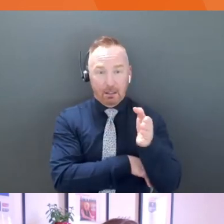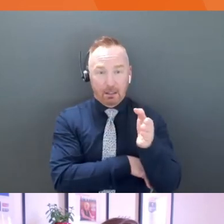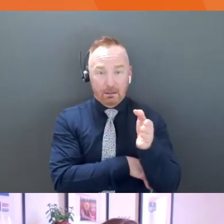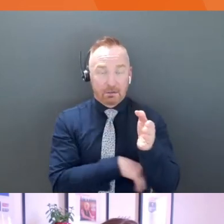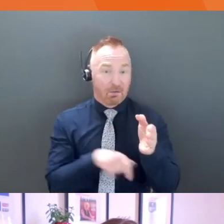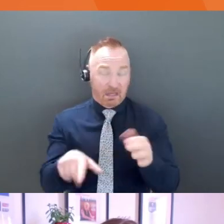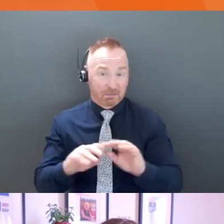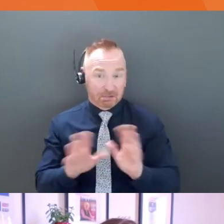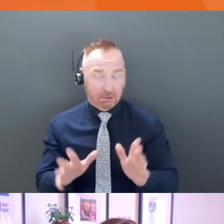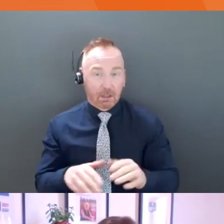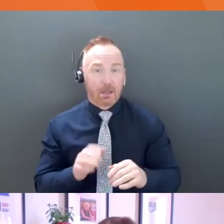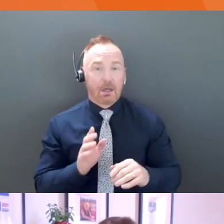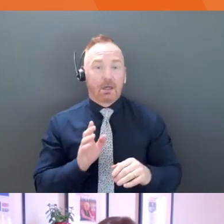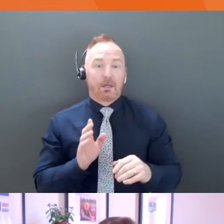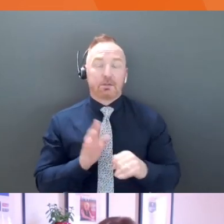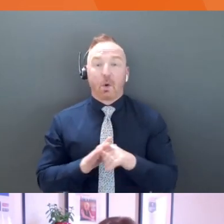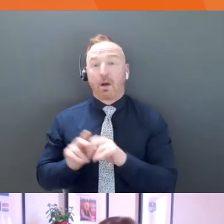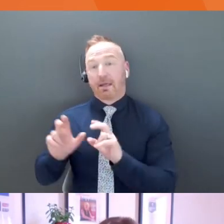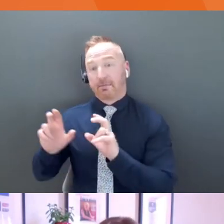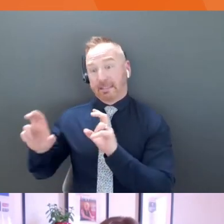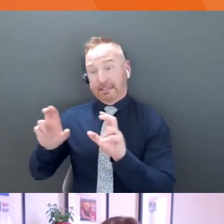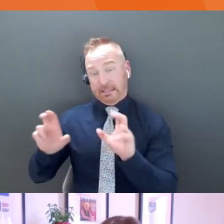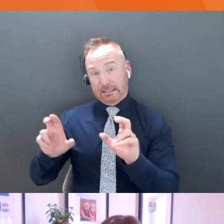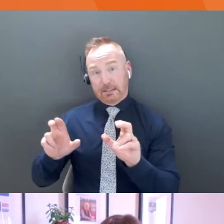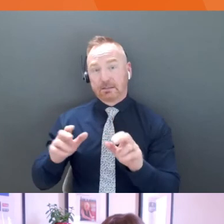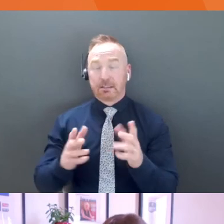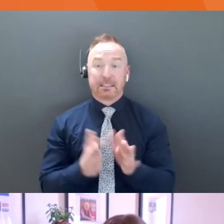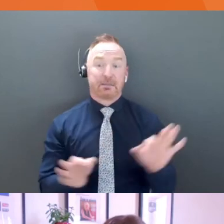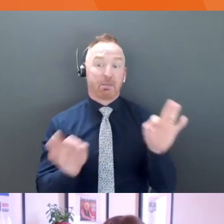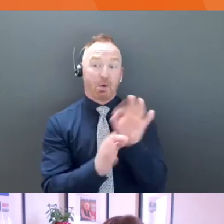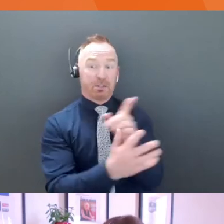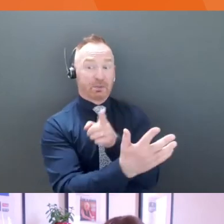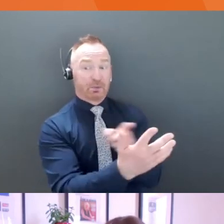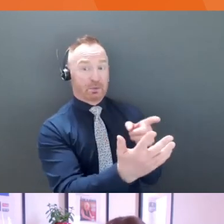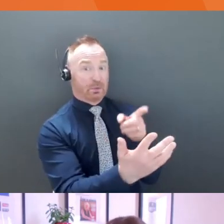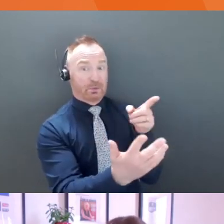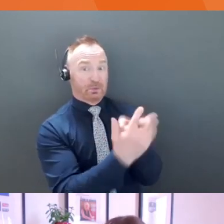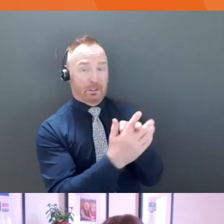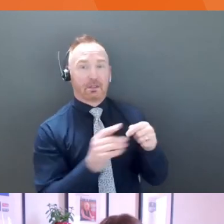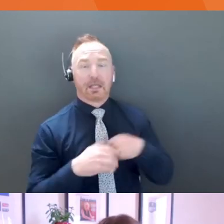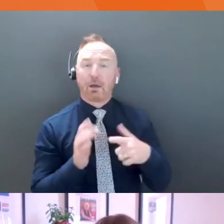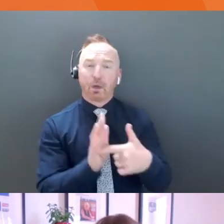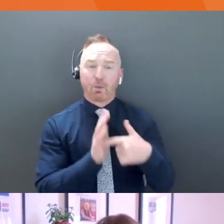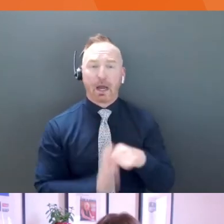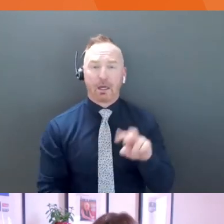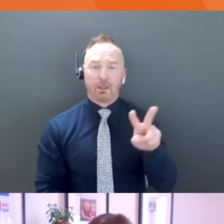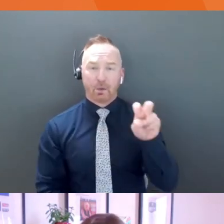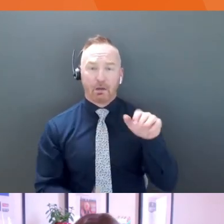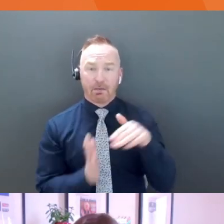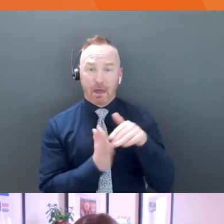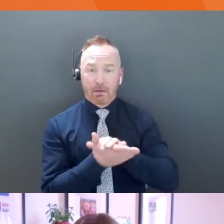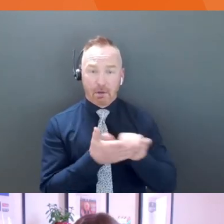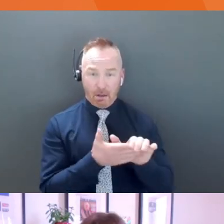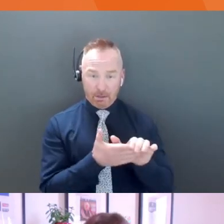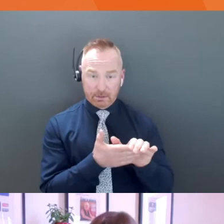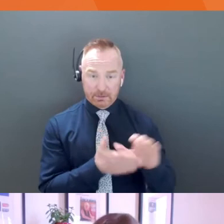investing, you just need to make the case that we need $200,000 to get us to buy